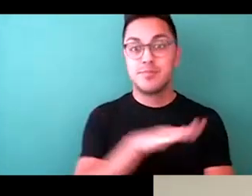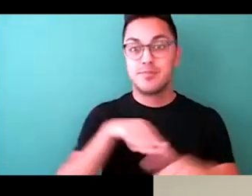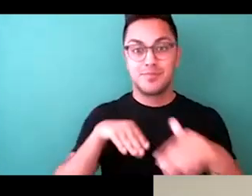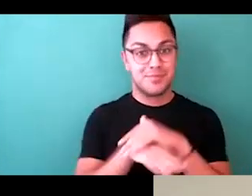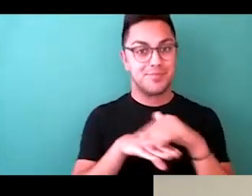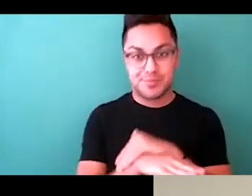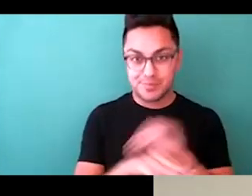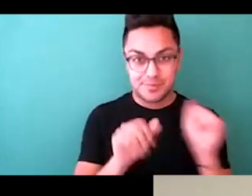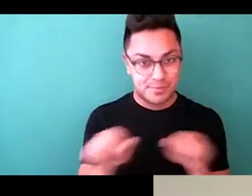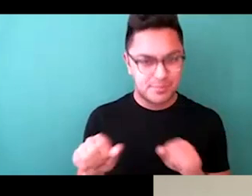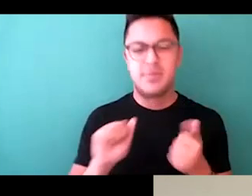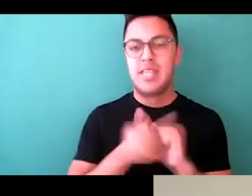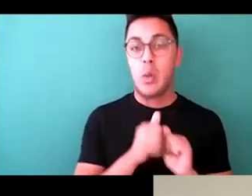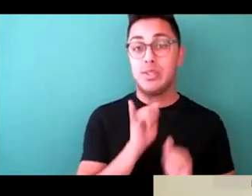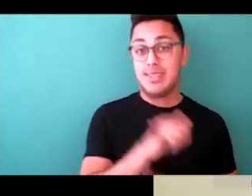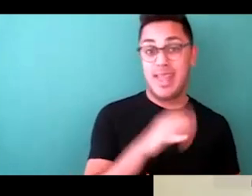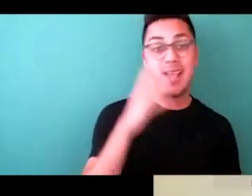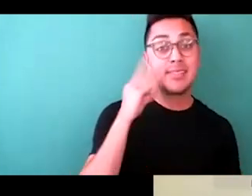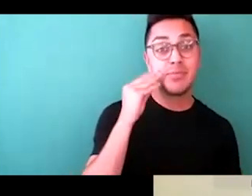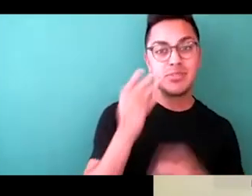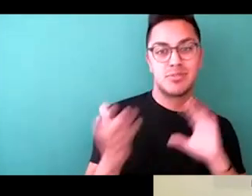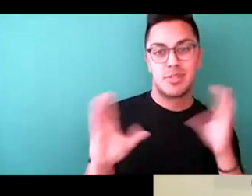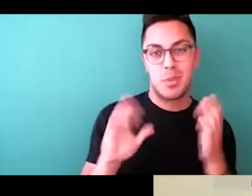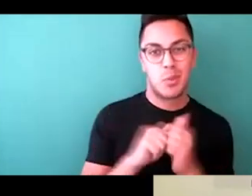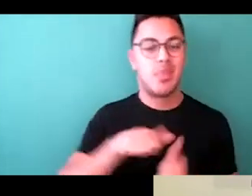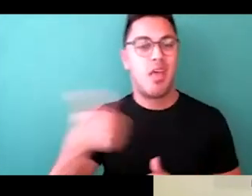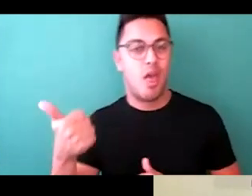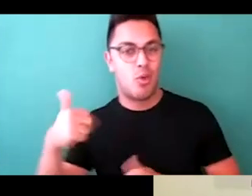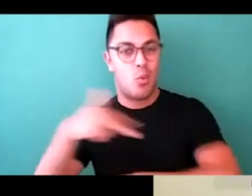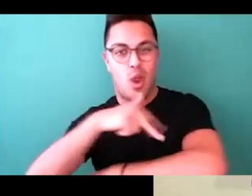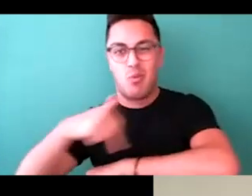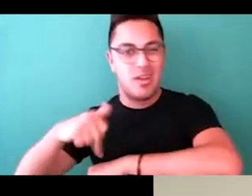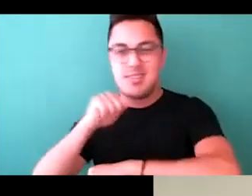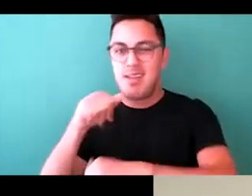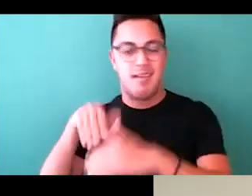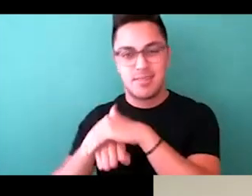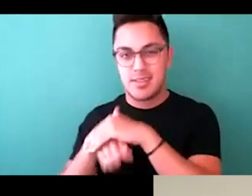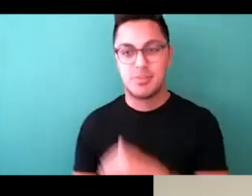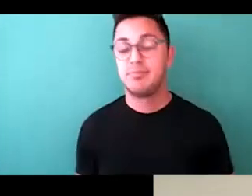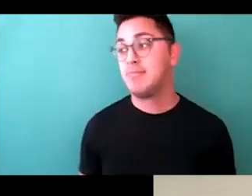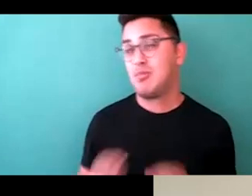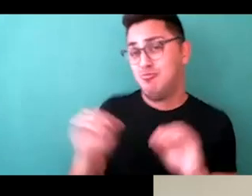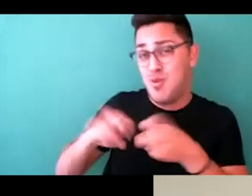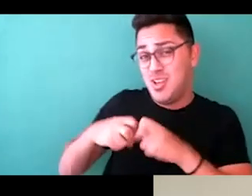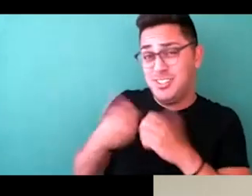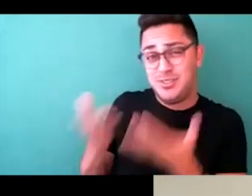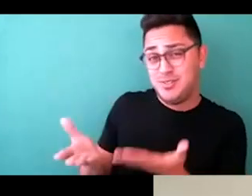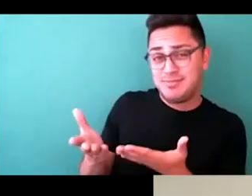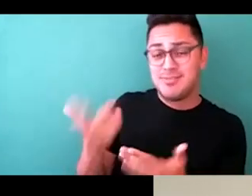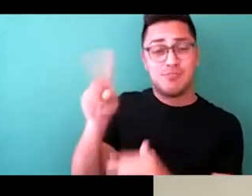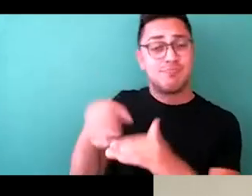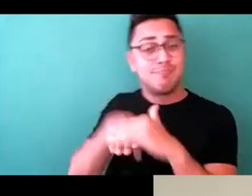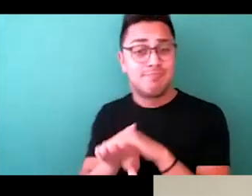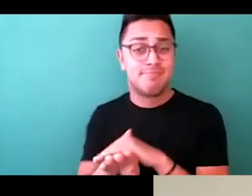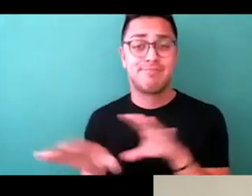How was that experience versus maybe other runways that were not? Well, mean, there were no issues there. You know, we just kind of walked in, did our